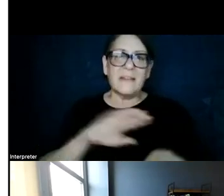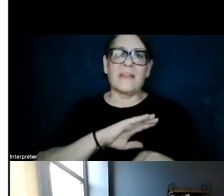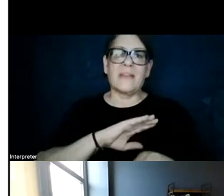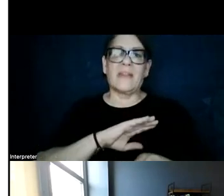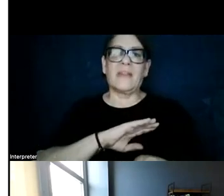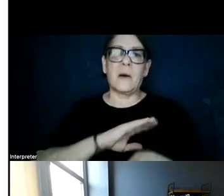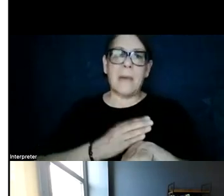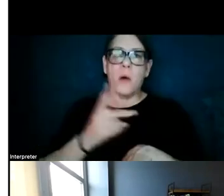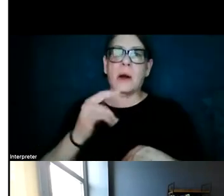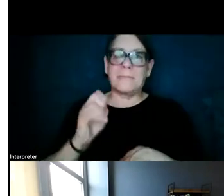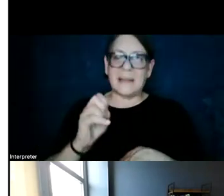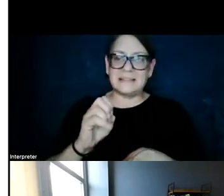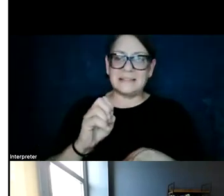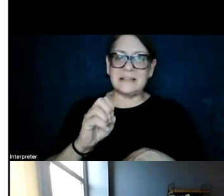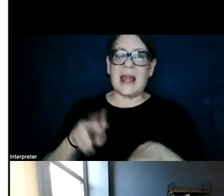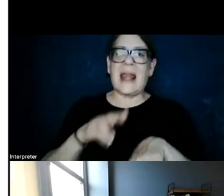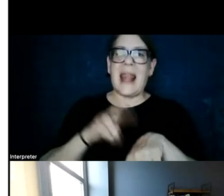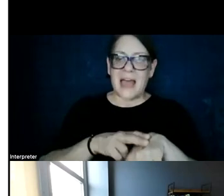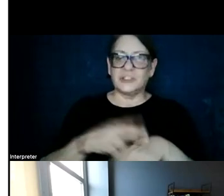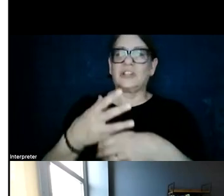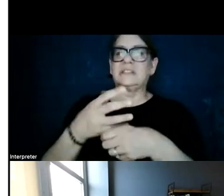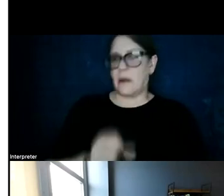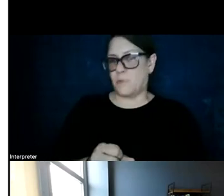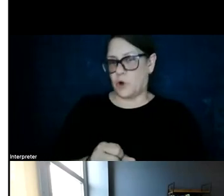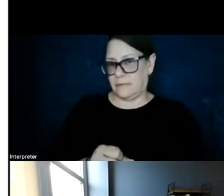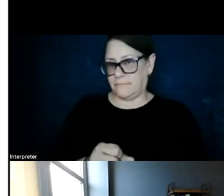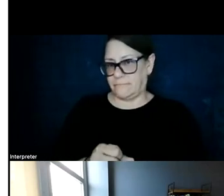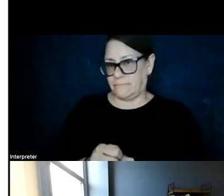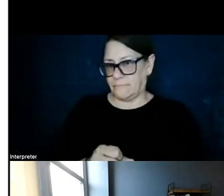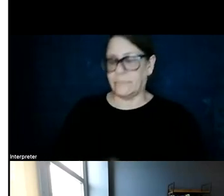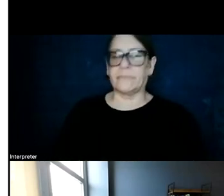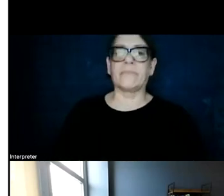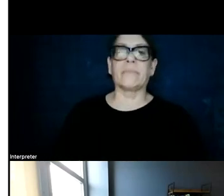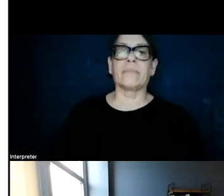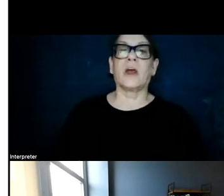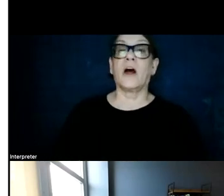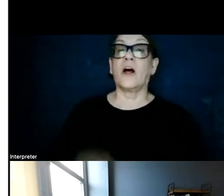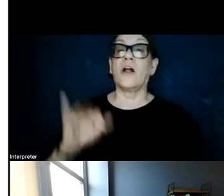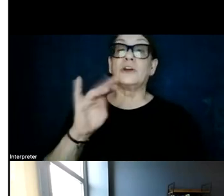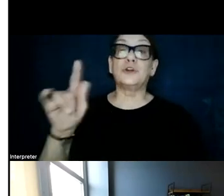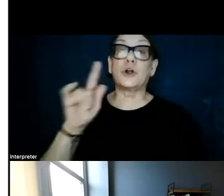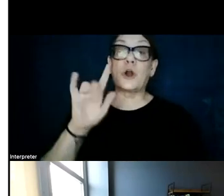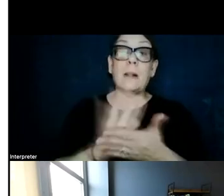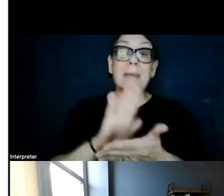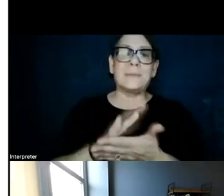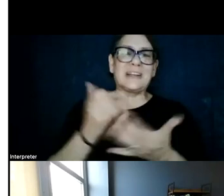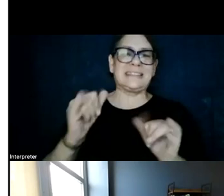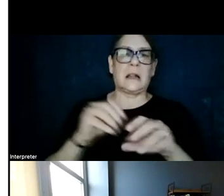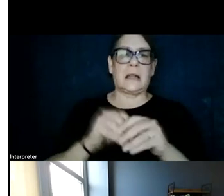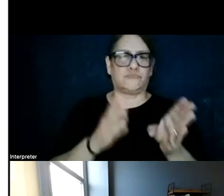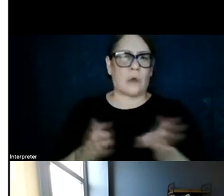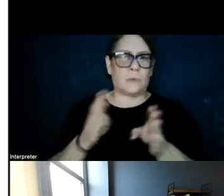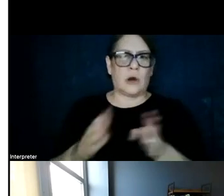National Study in the form of an executive summary. The journal paper for this is still very much in prep.